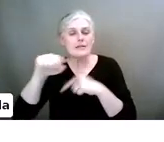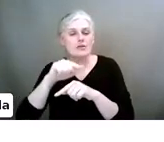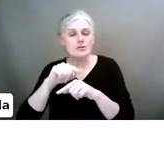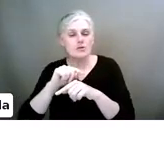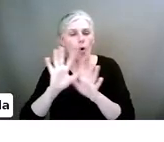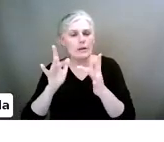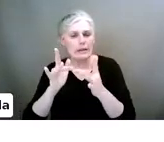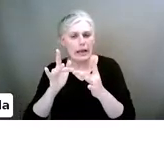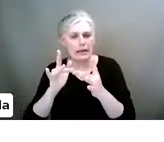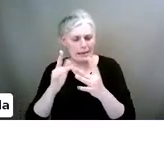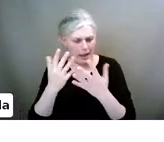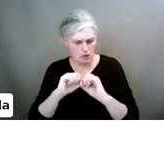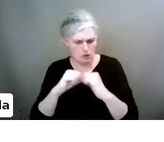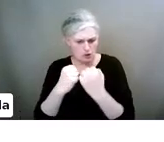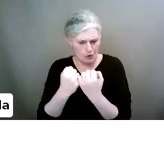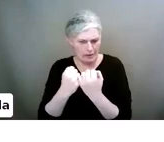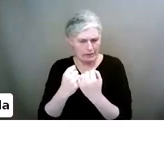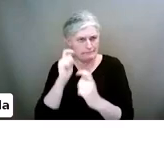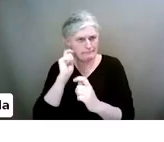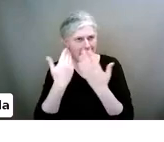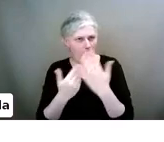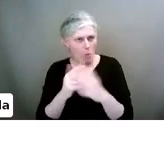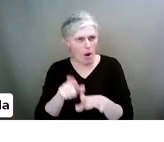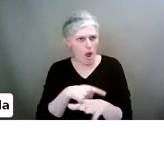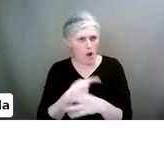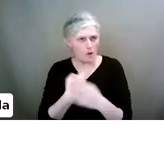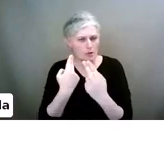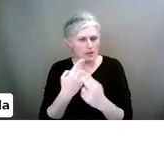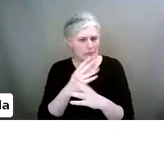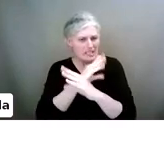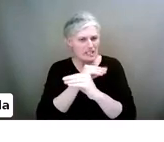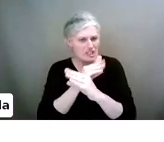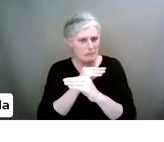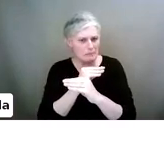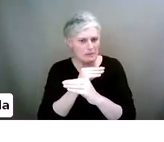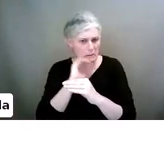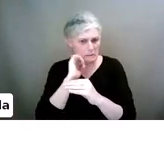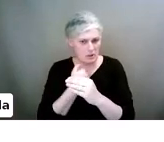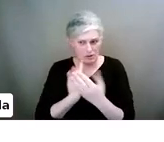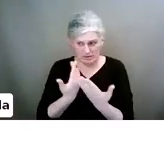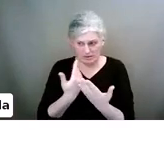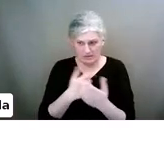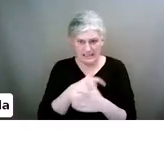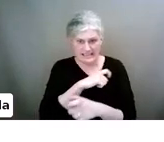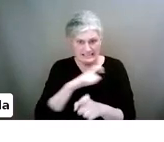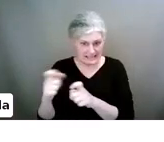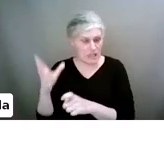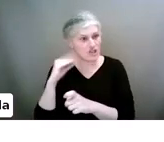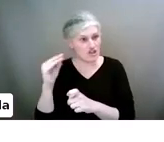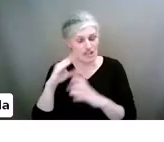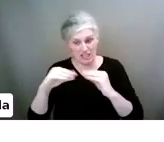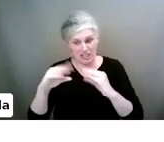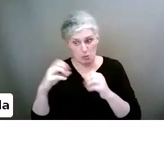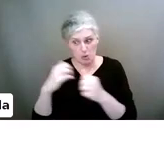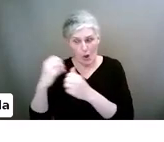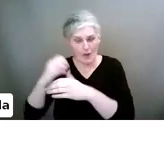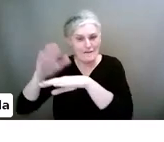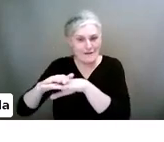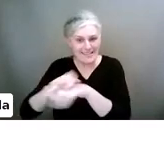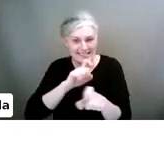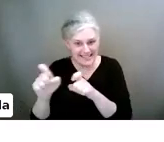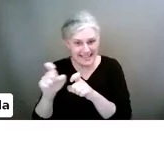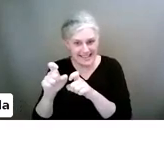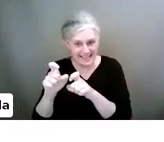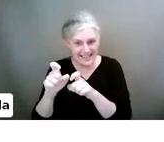How much time do they need to be on Snapchat? They literally just got out of the car from each other and said goodbye, and they're still talking to each other. This is